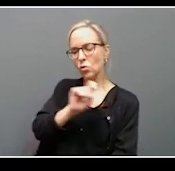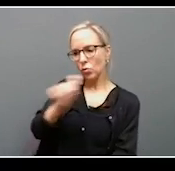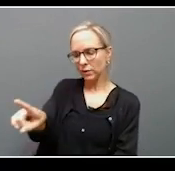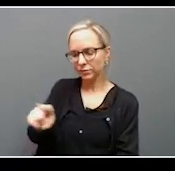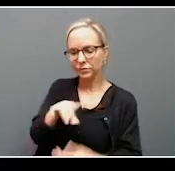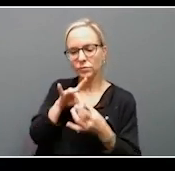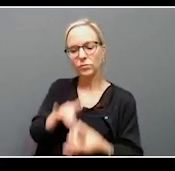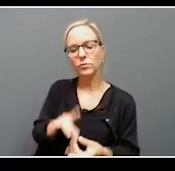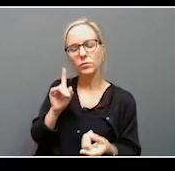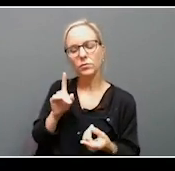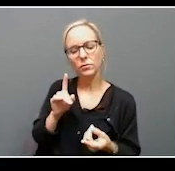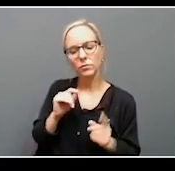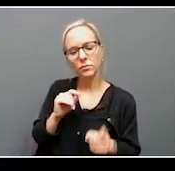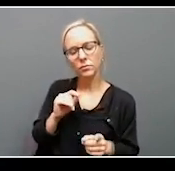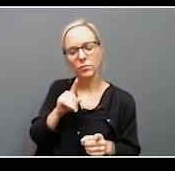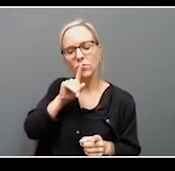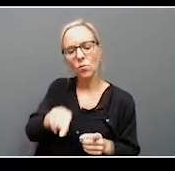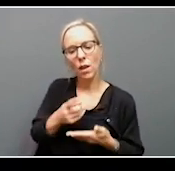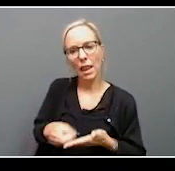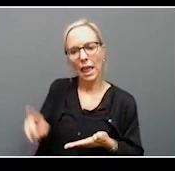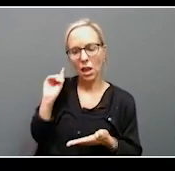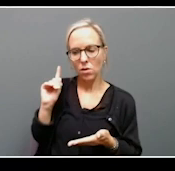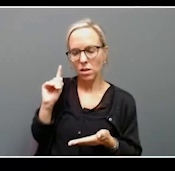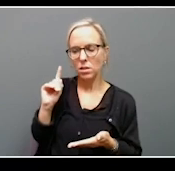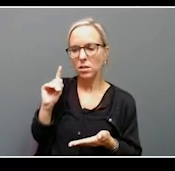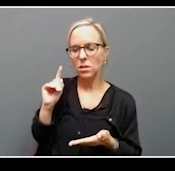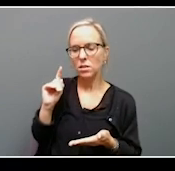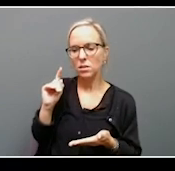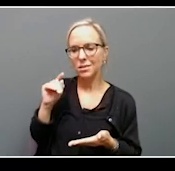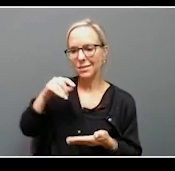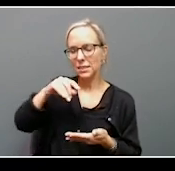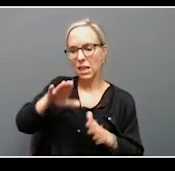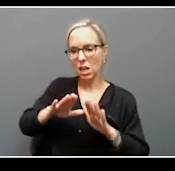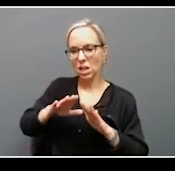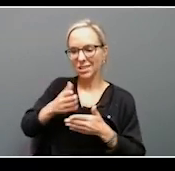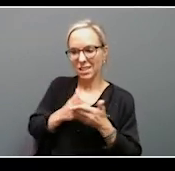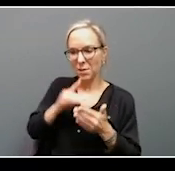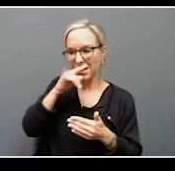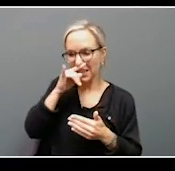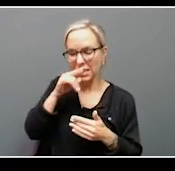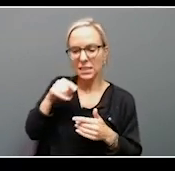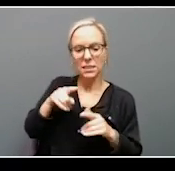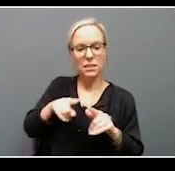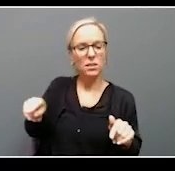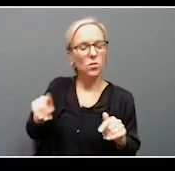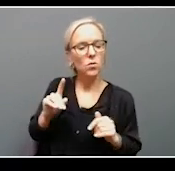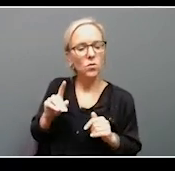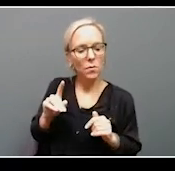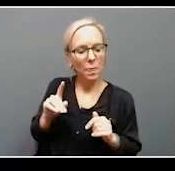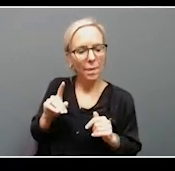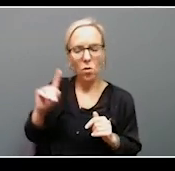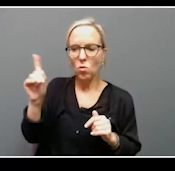the report last week that there are kids under care of the state who are sleeping at the Cabinet for Health and Human Services offices in